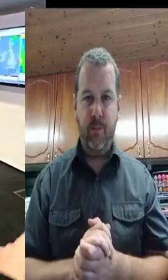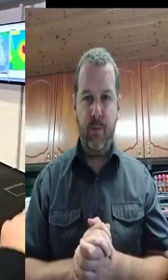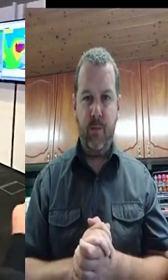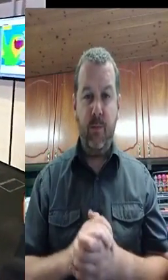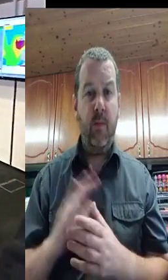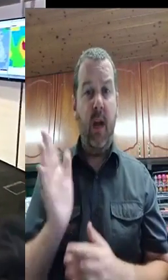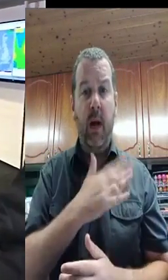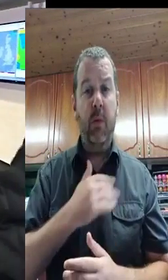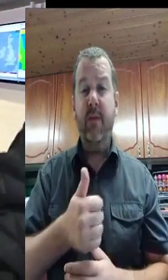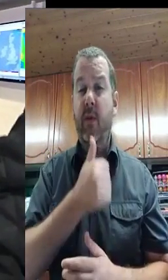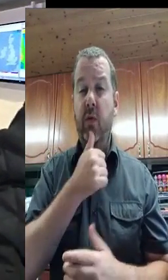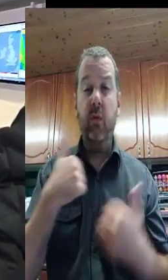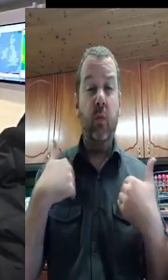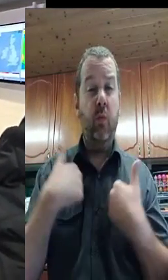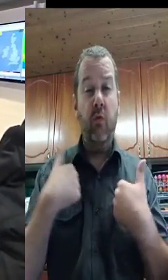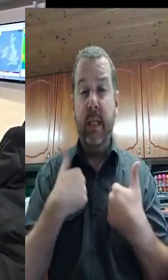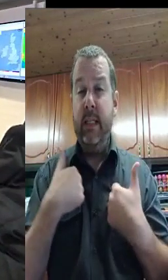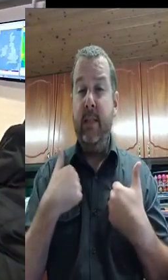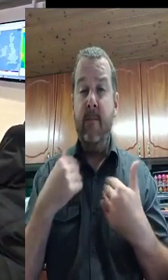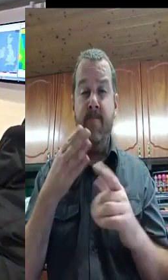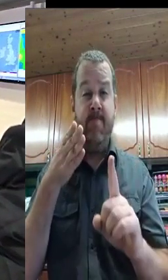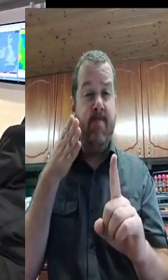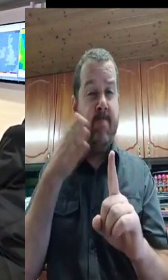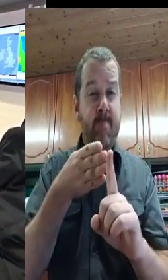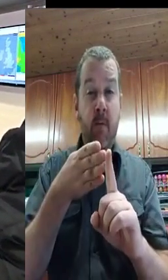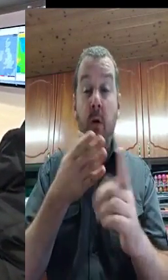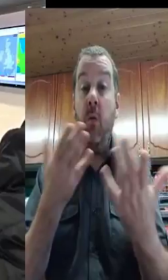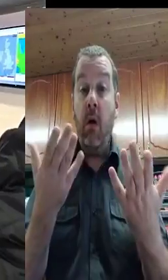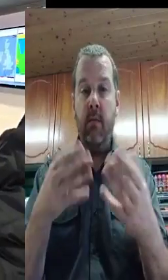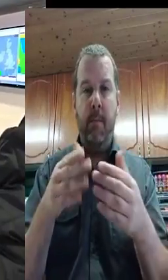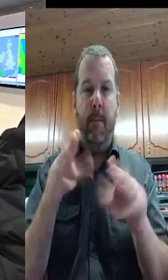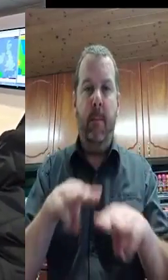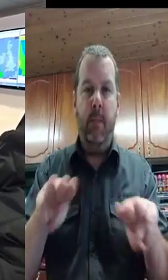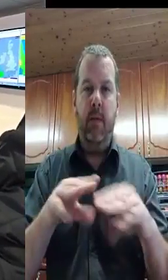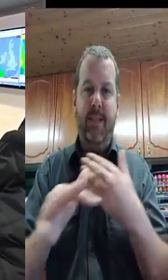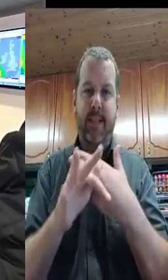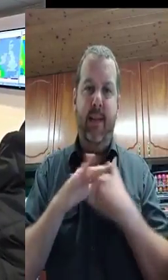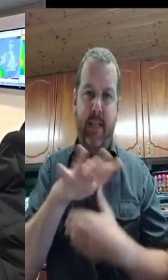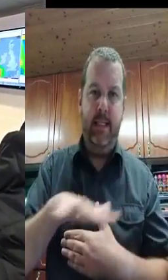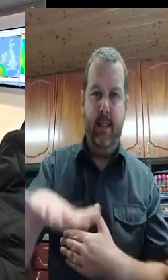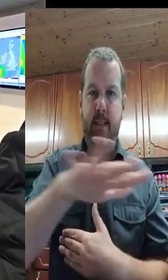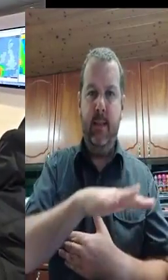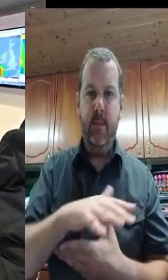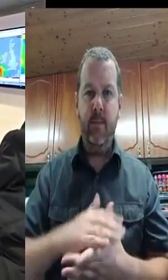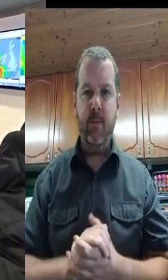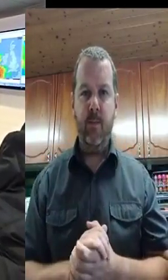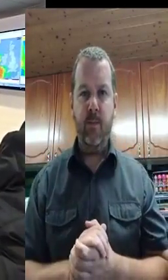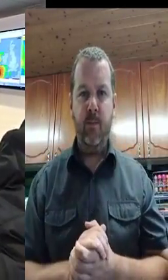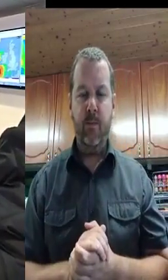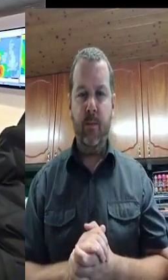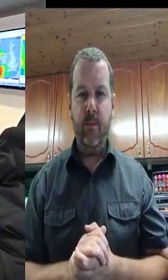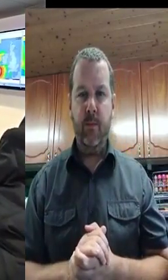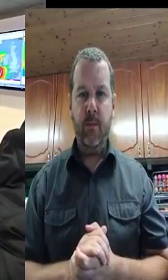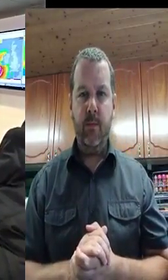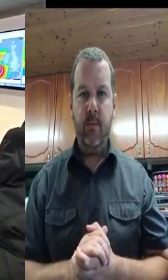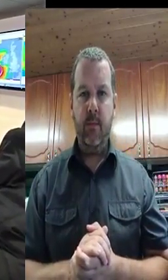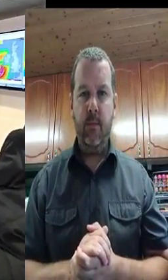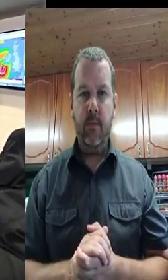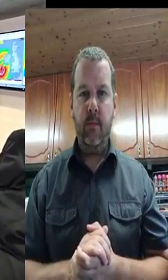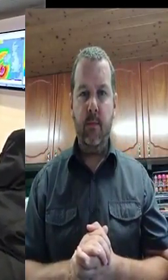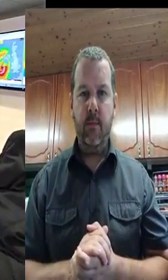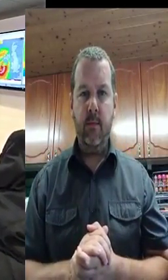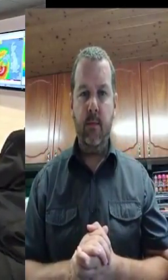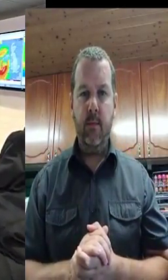You will already have heard messaging from the Road Safety Authority and from the ESB of the dangers that can occur in their